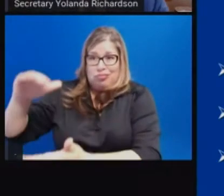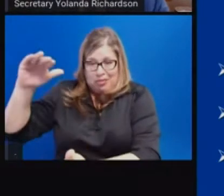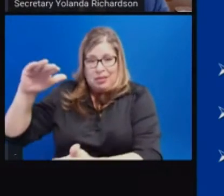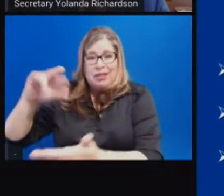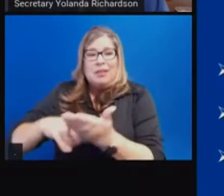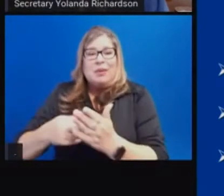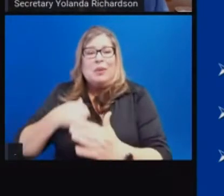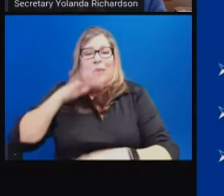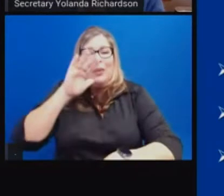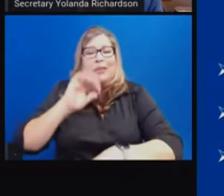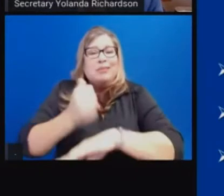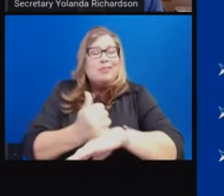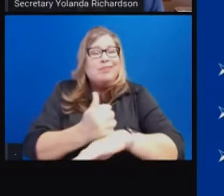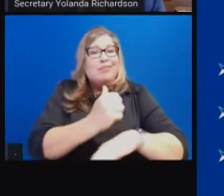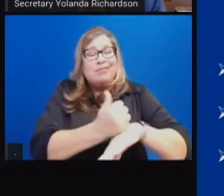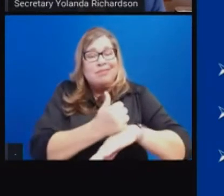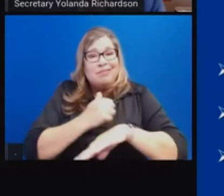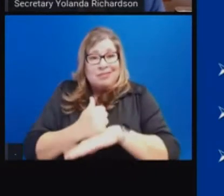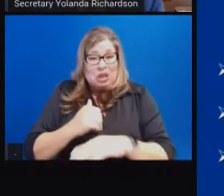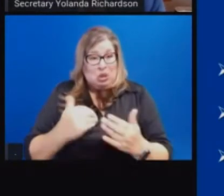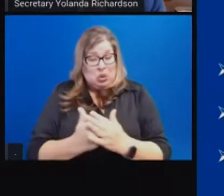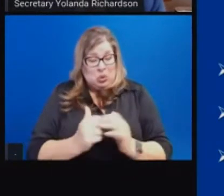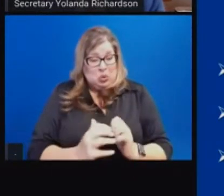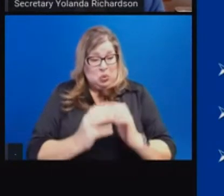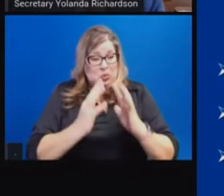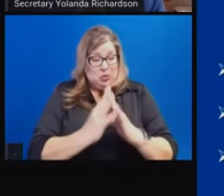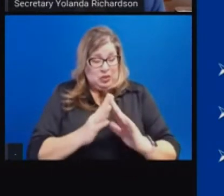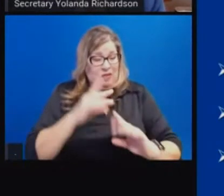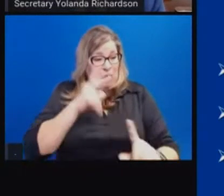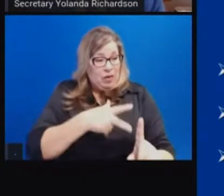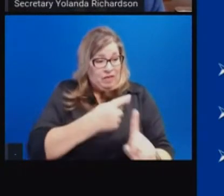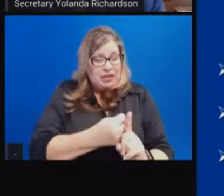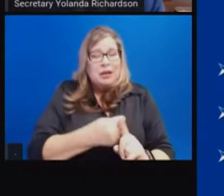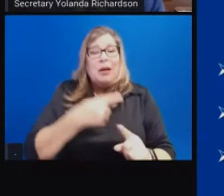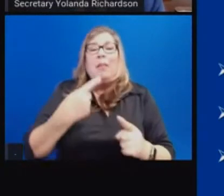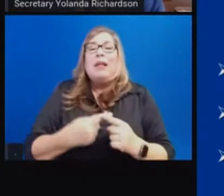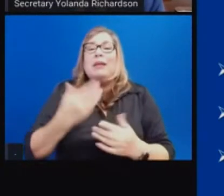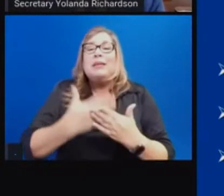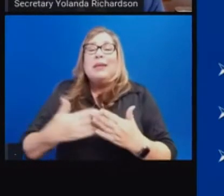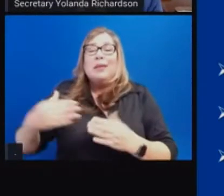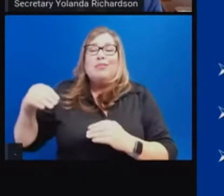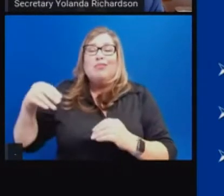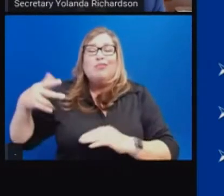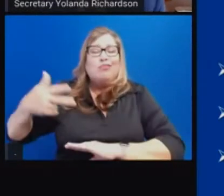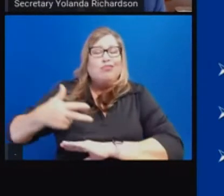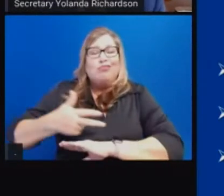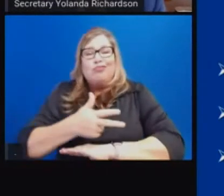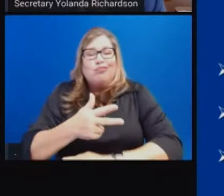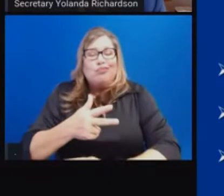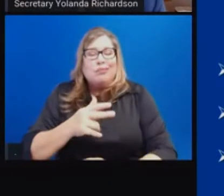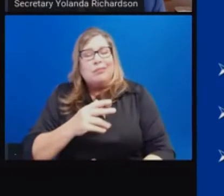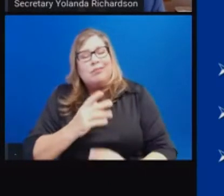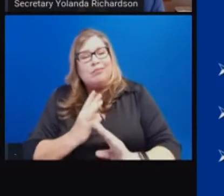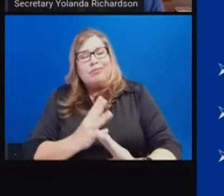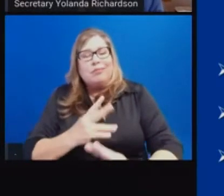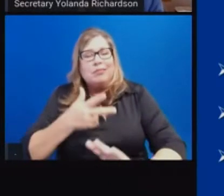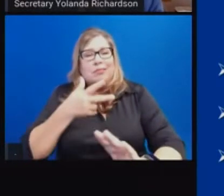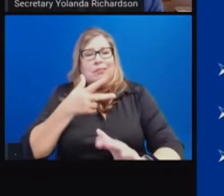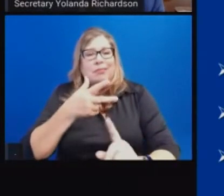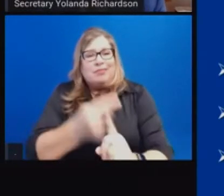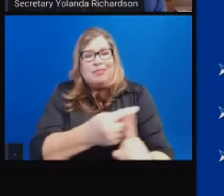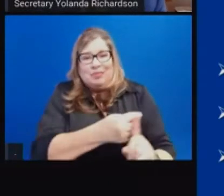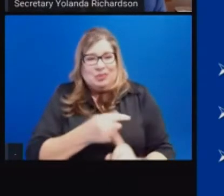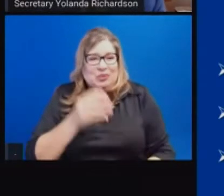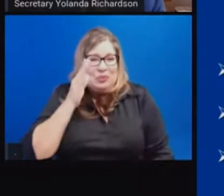again, all Californians have access to that infrastructure. Our local health partners are going to continue to play